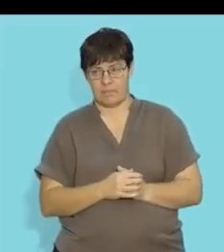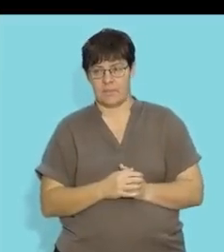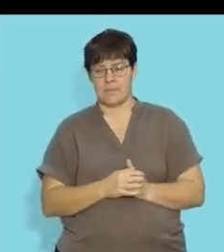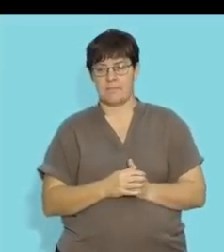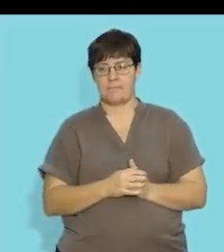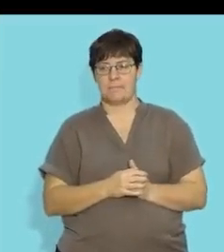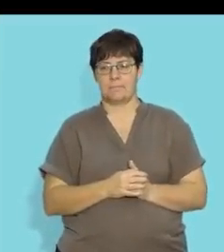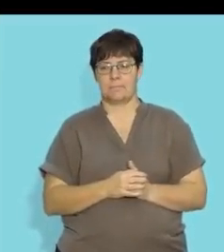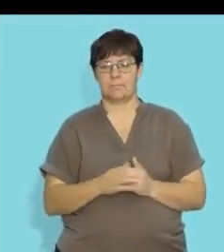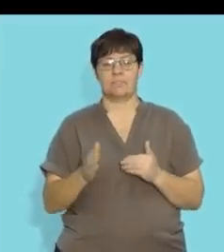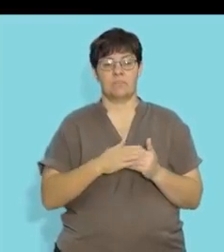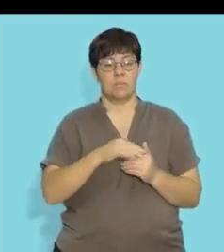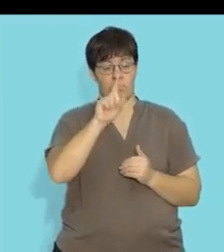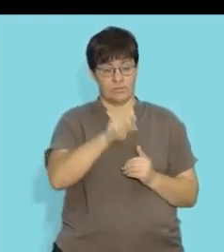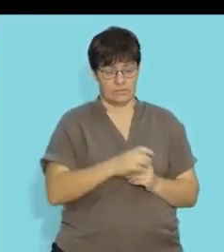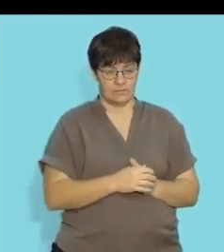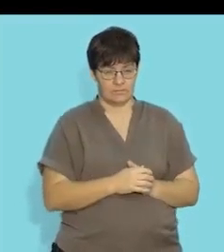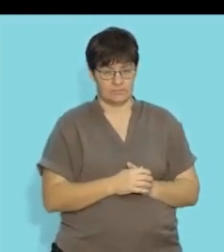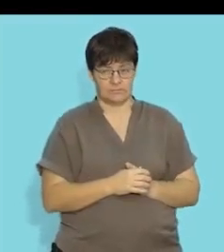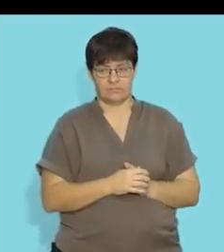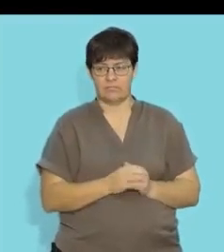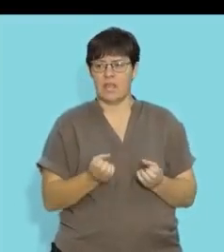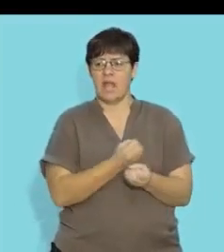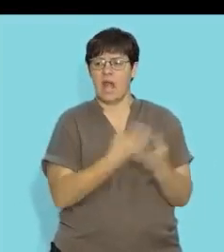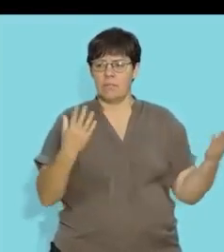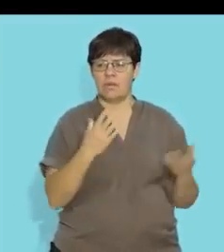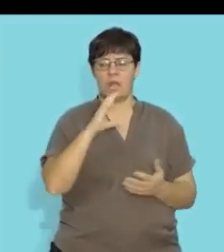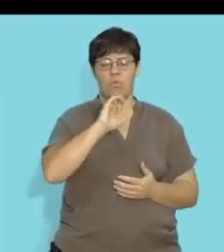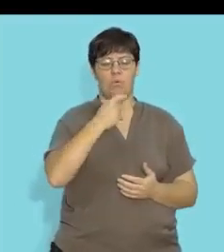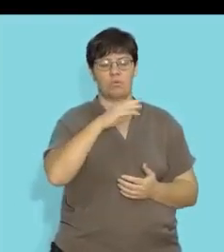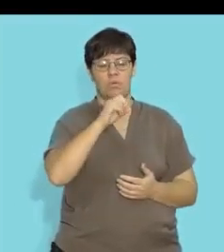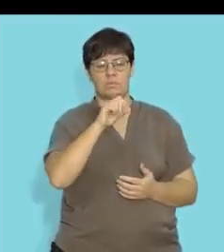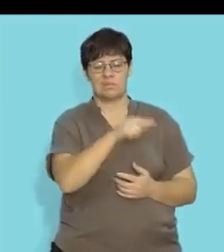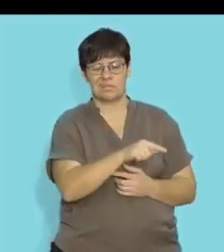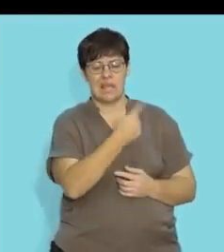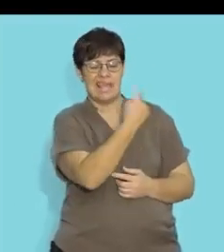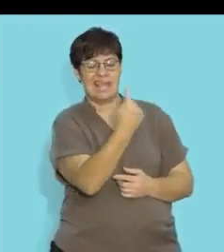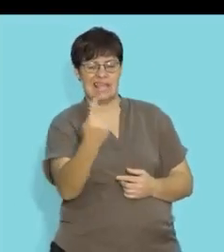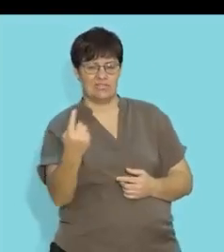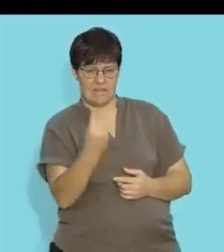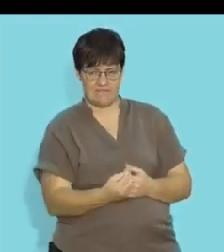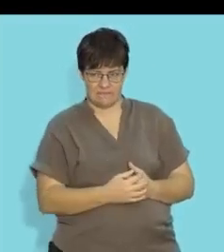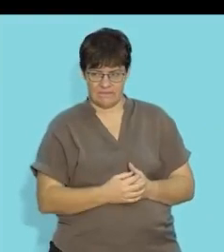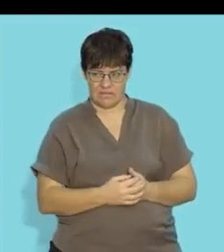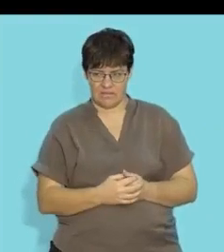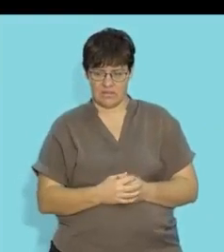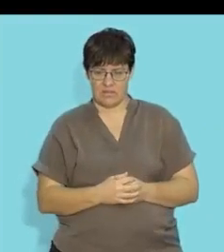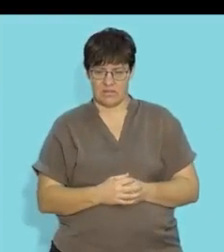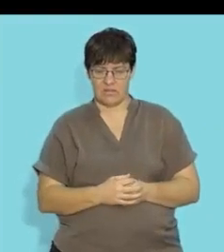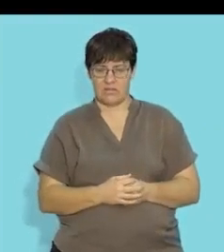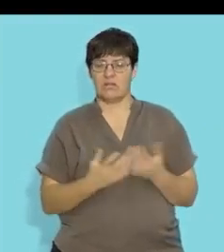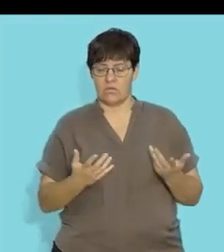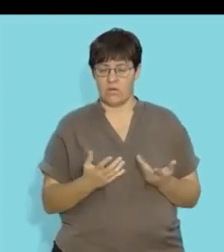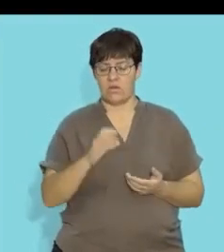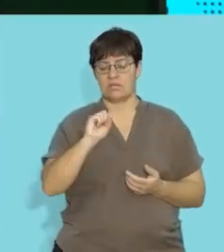so more questions on this how many chromosomes are in each of the following so guys this takes us back to the process of